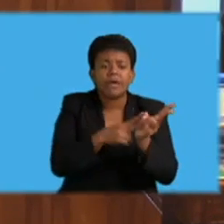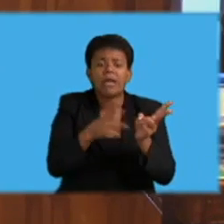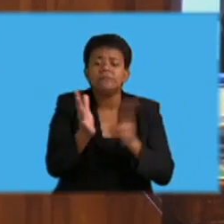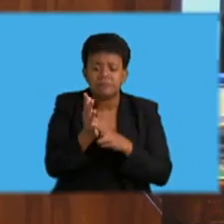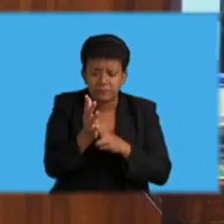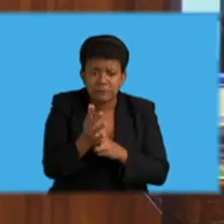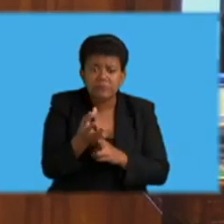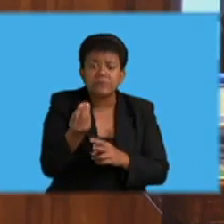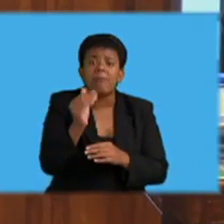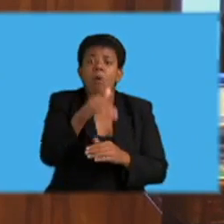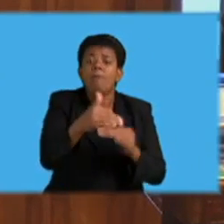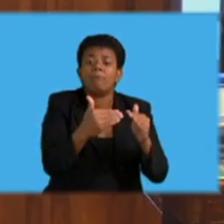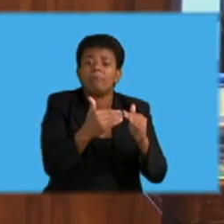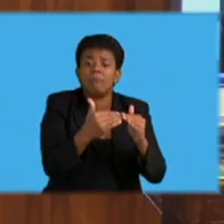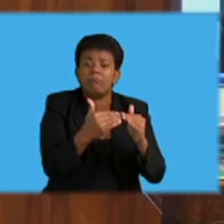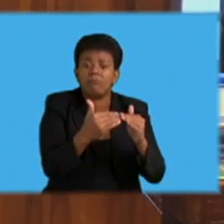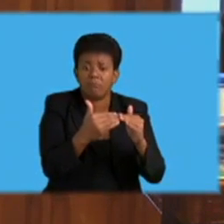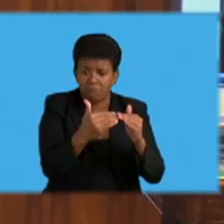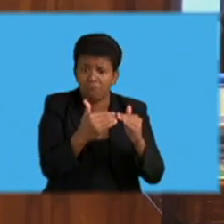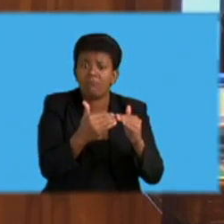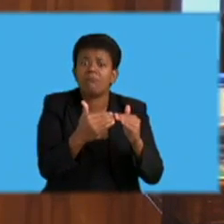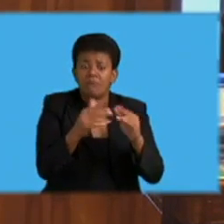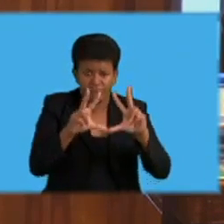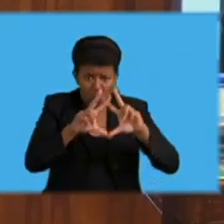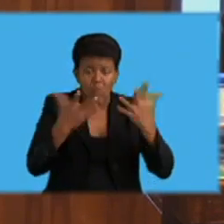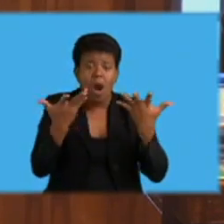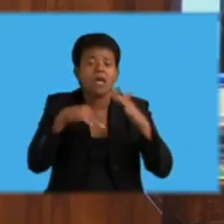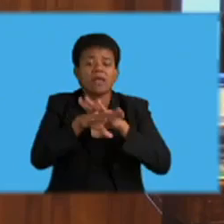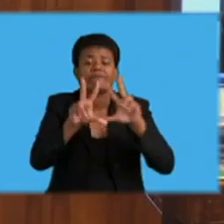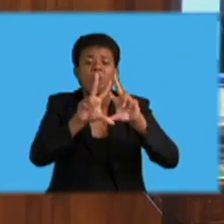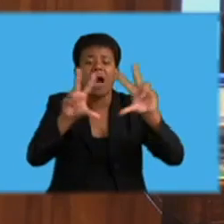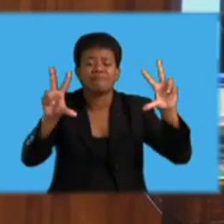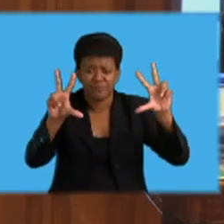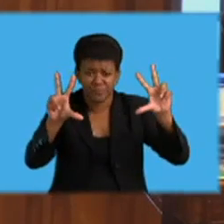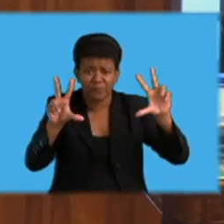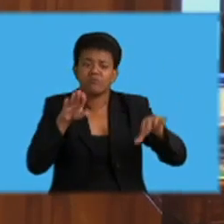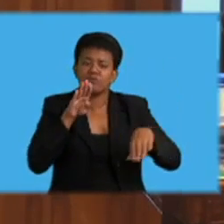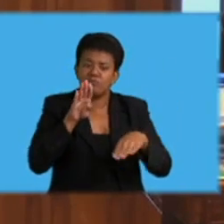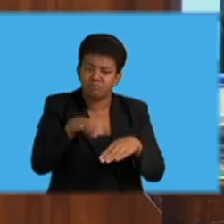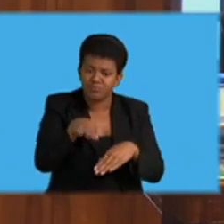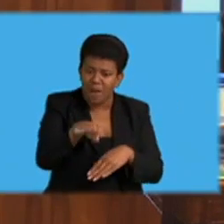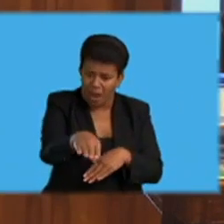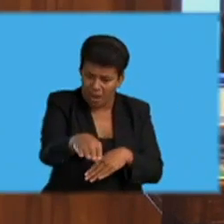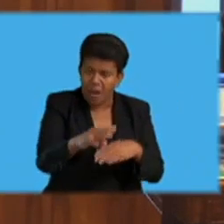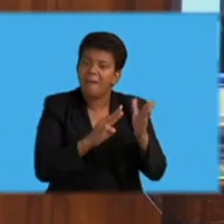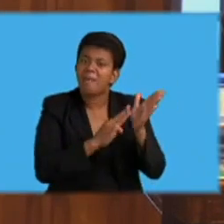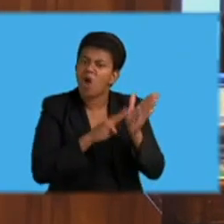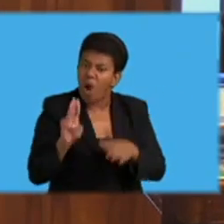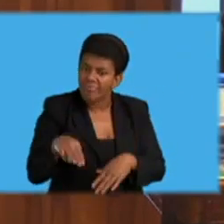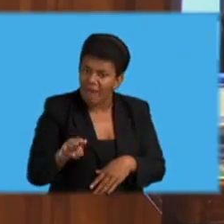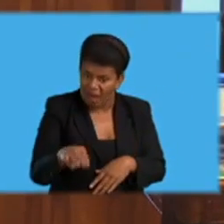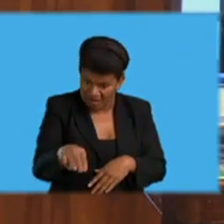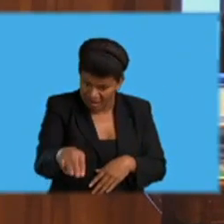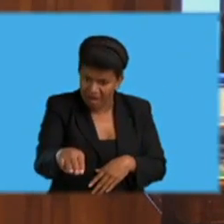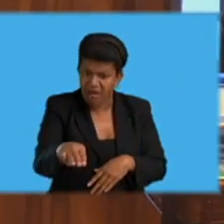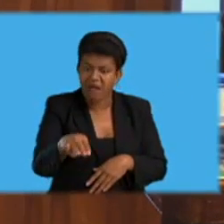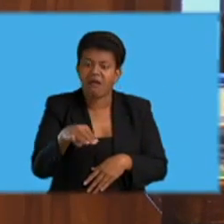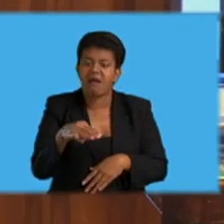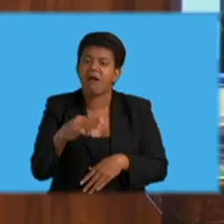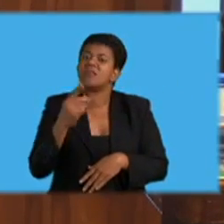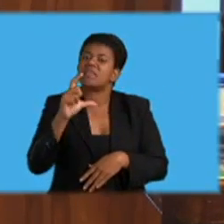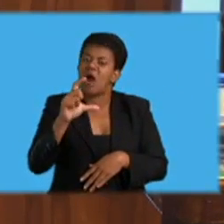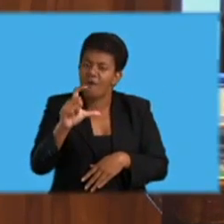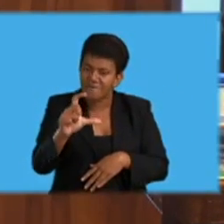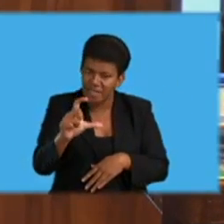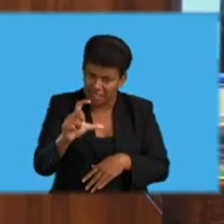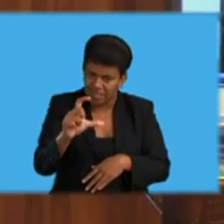In our discussion in the provinces of Gua, Maguata and Dakhonrohi, it seems that